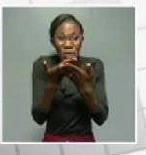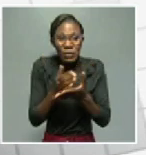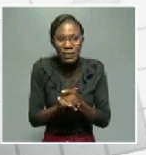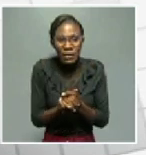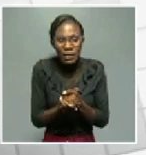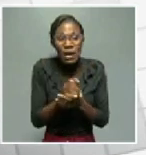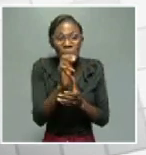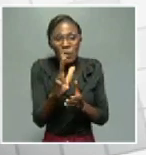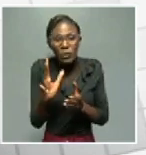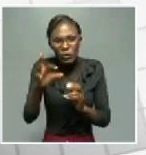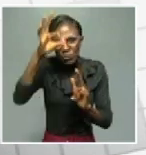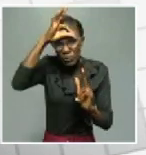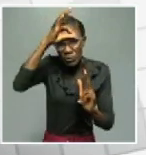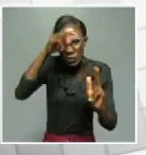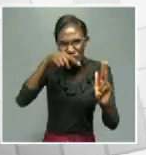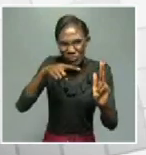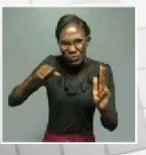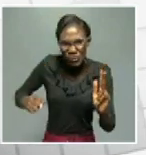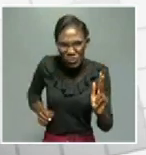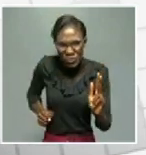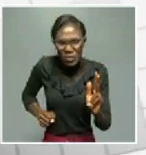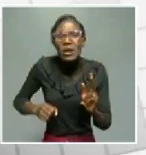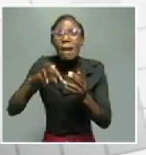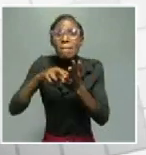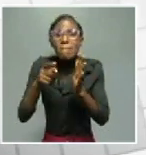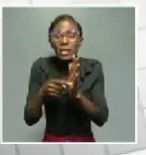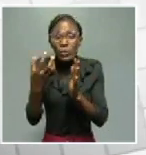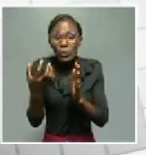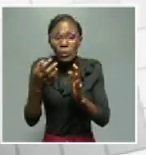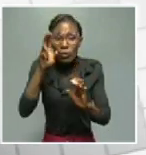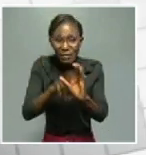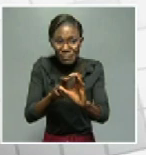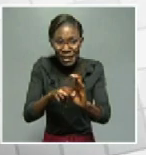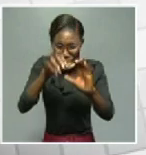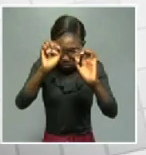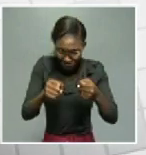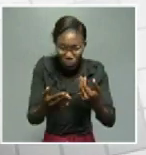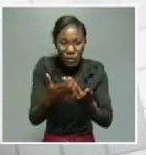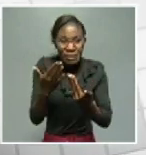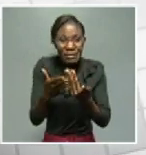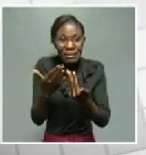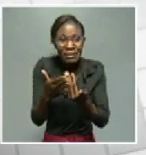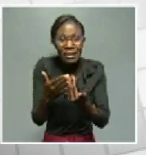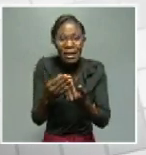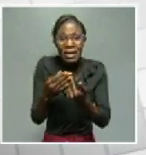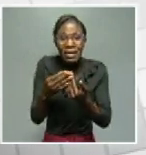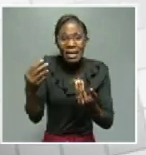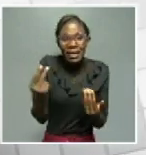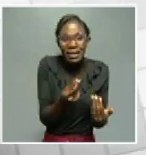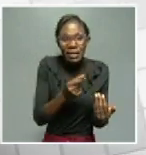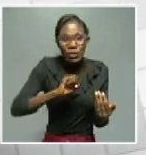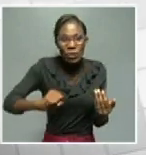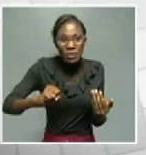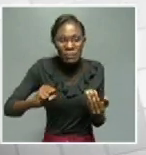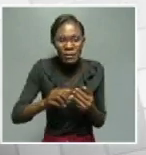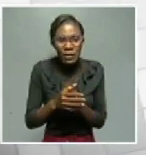women in uniform do qualify through their housing subsidies to buy houses. The municipality is having land available that they can sell. So